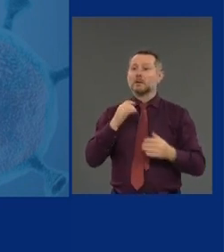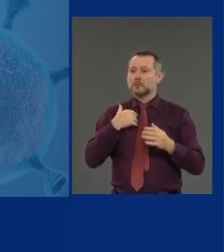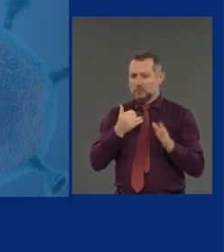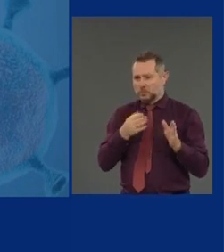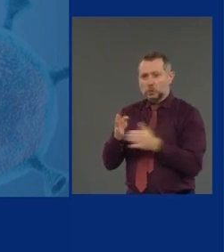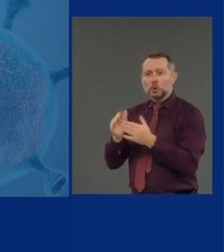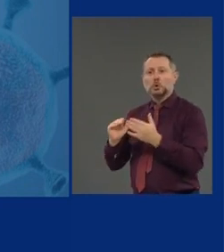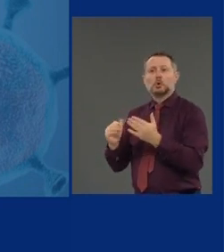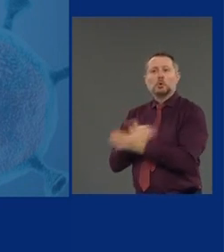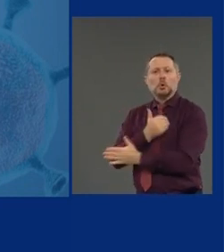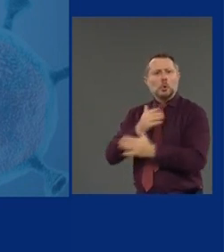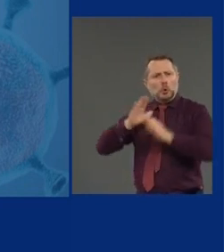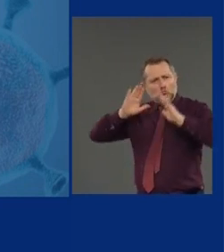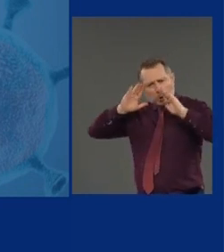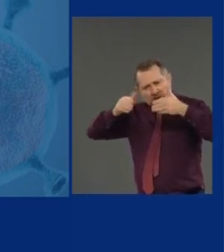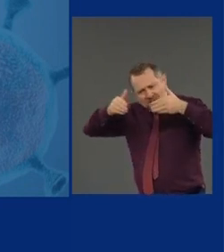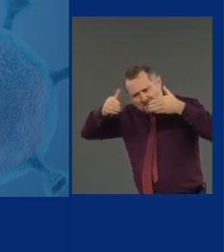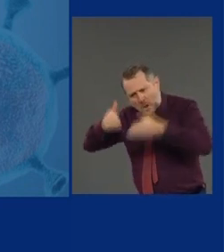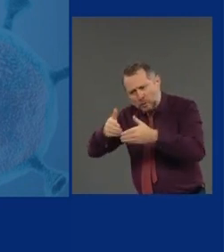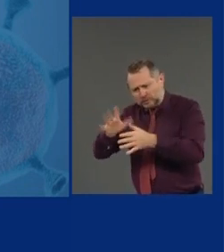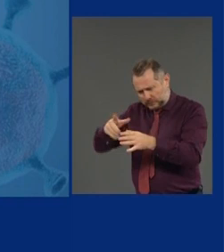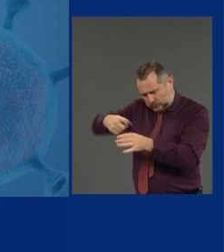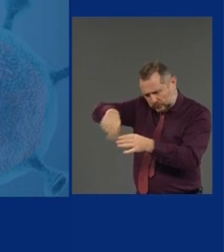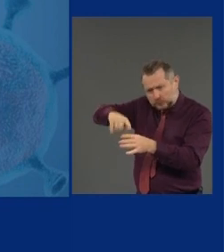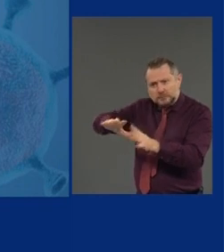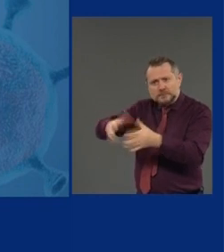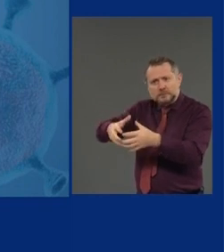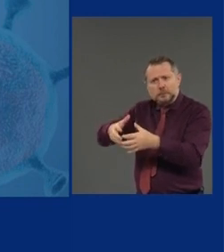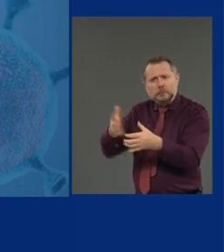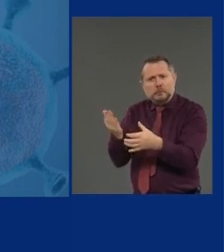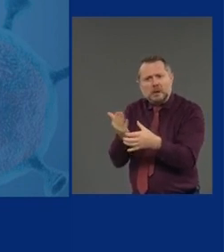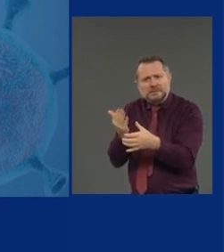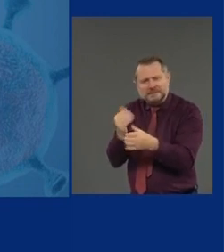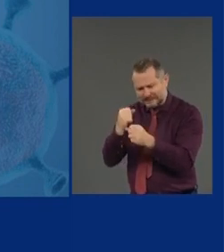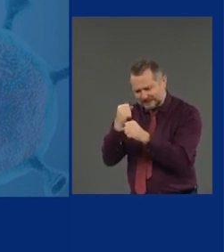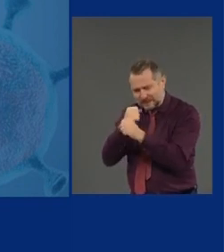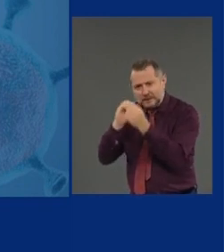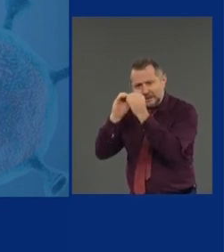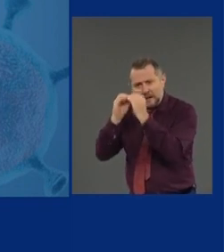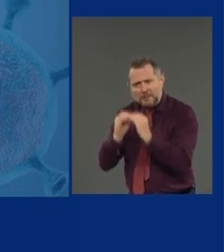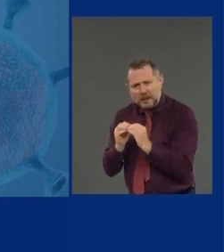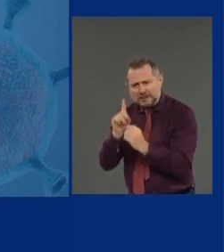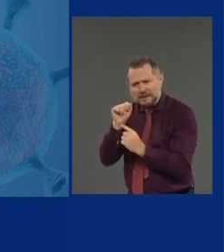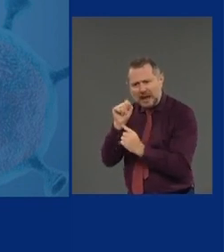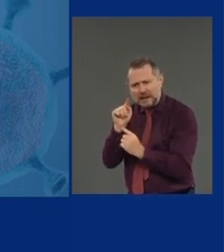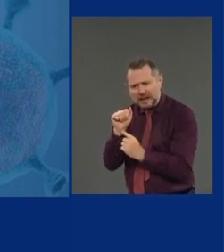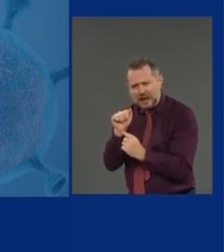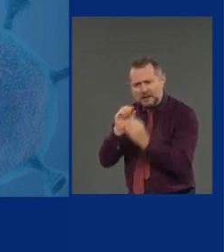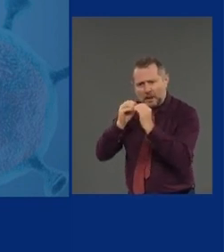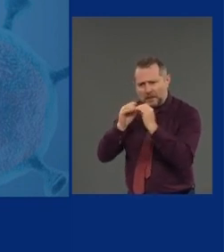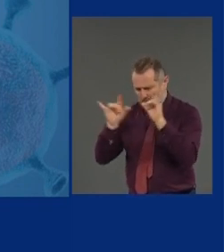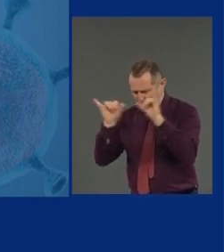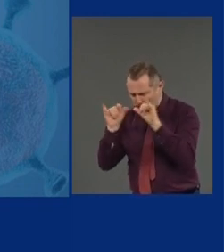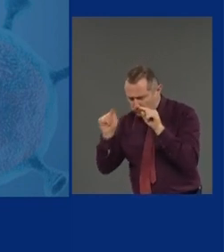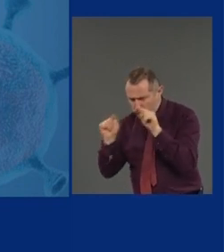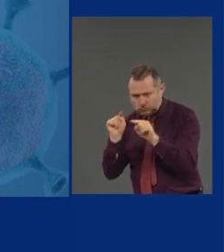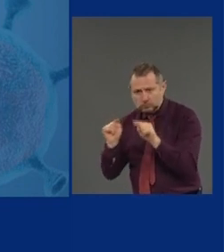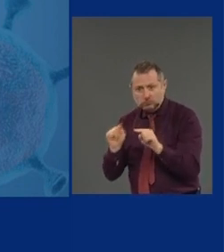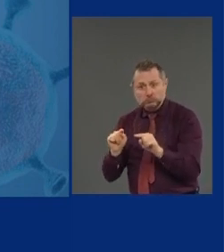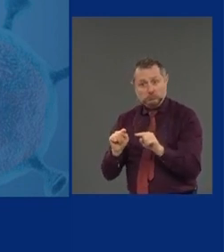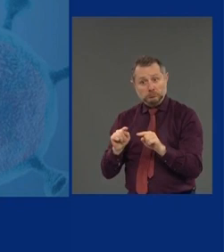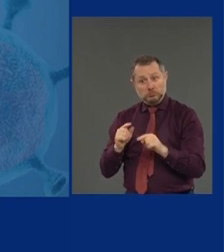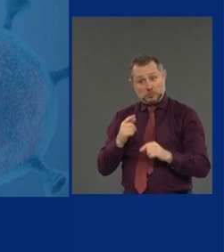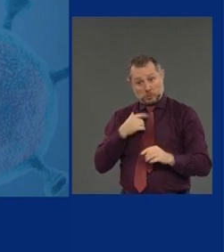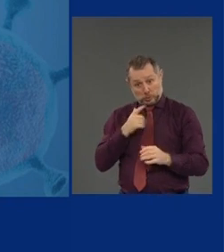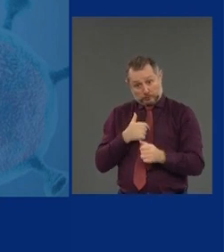again, the focus is watching the data, watching the metrics, watching the numbers. We're not doing this by political ideology.